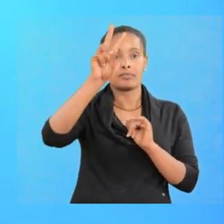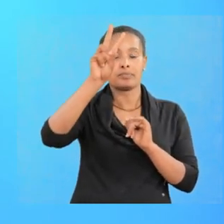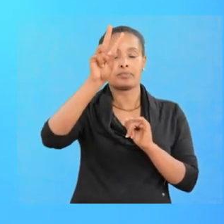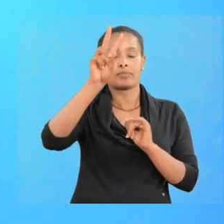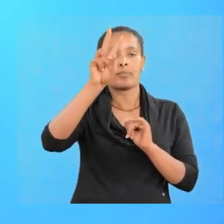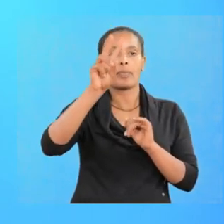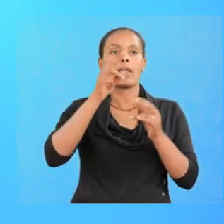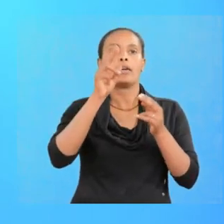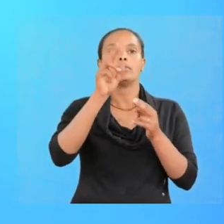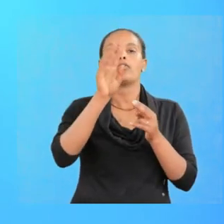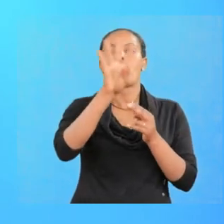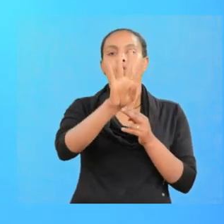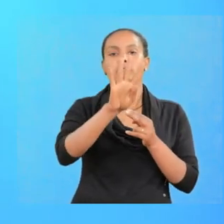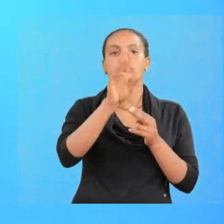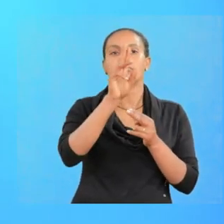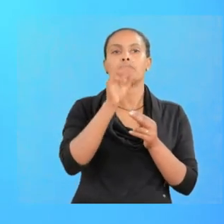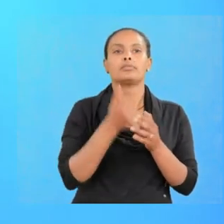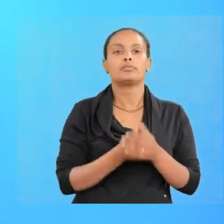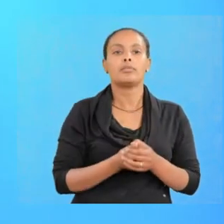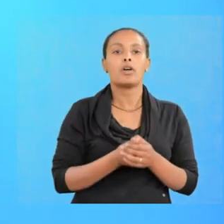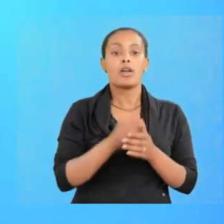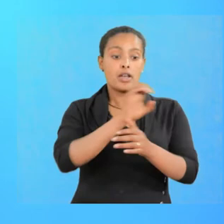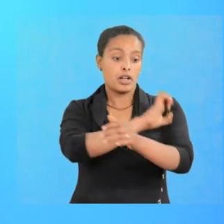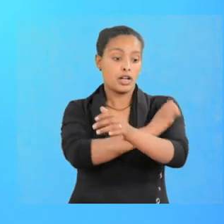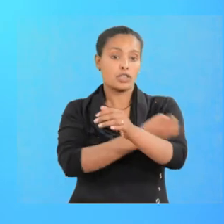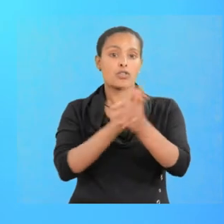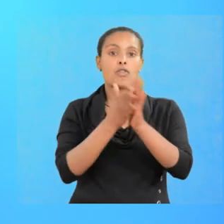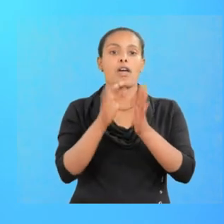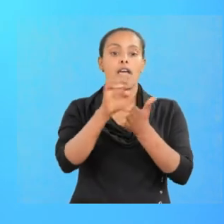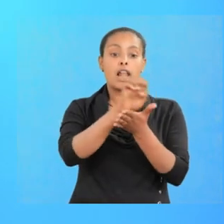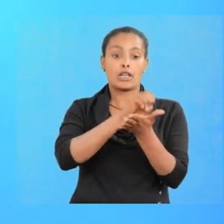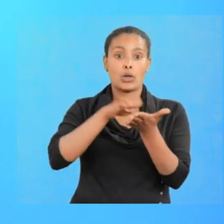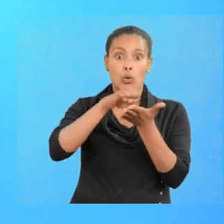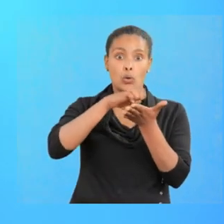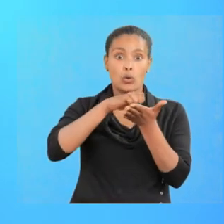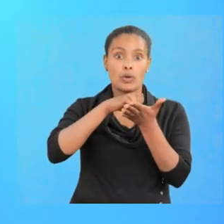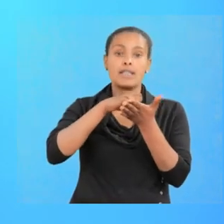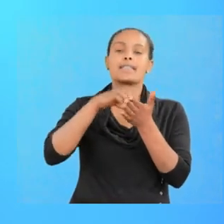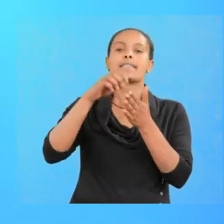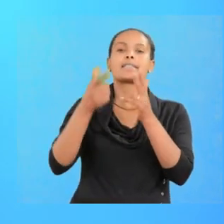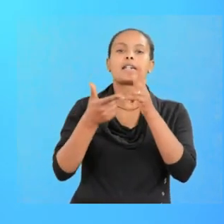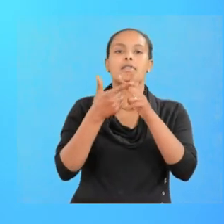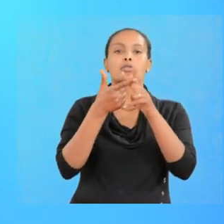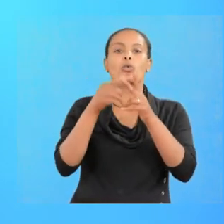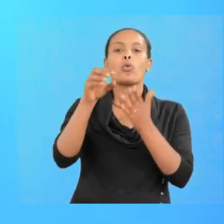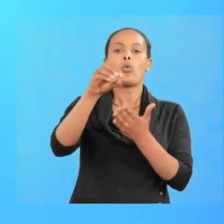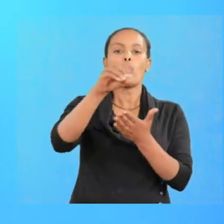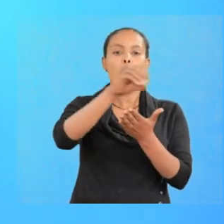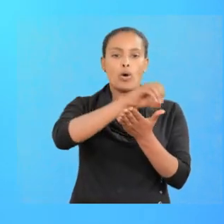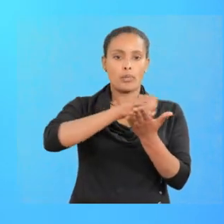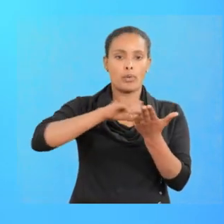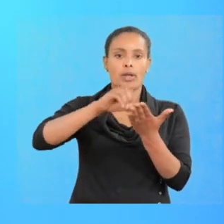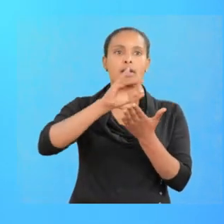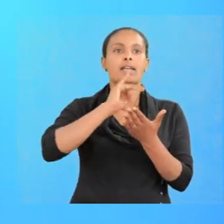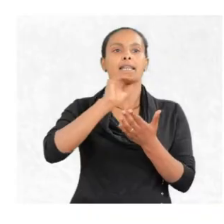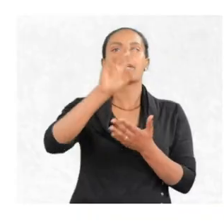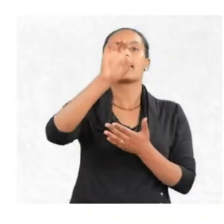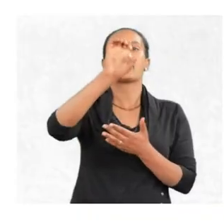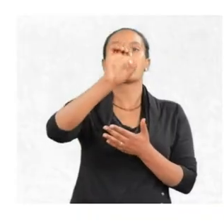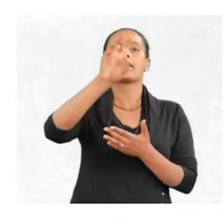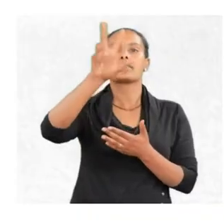is is E